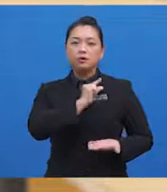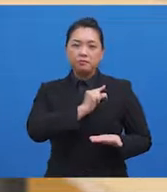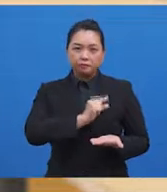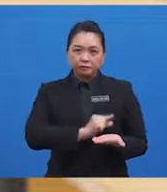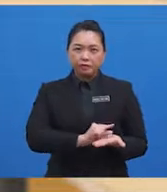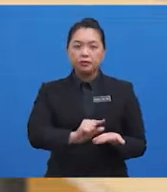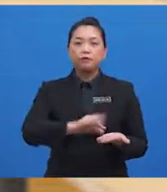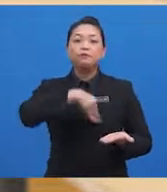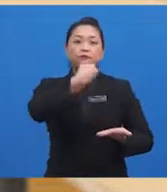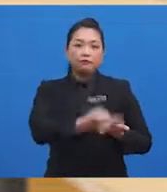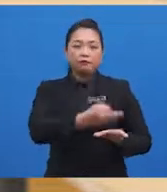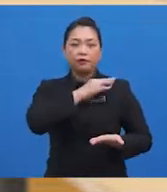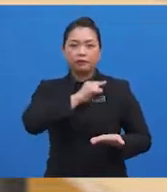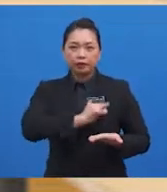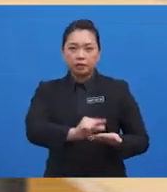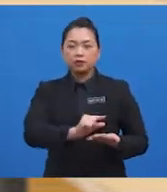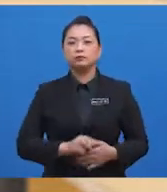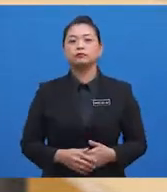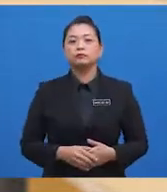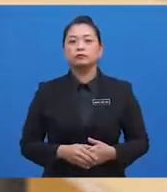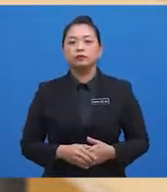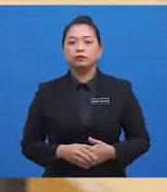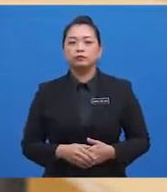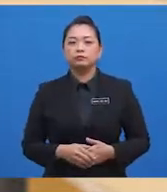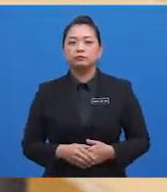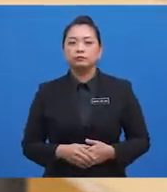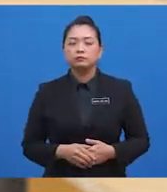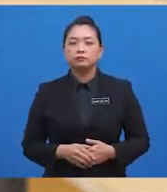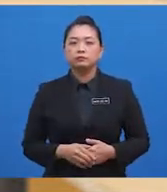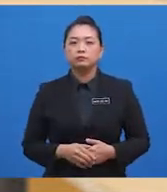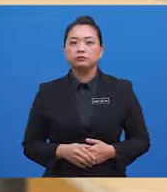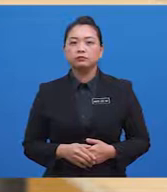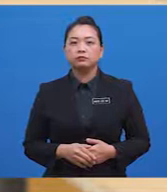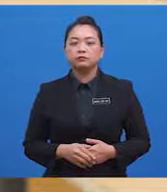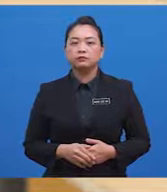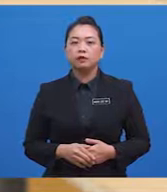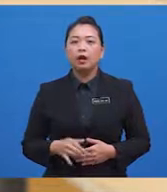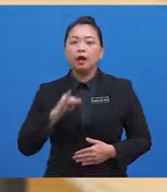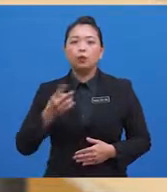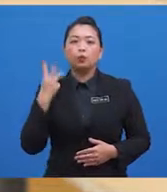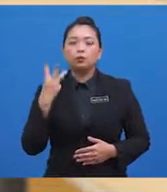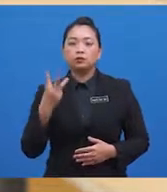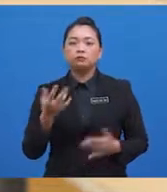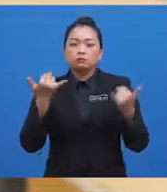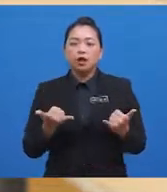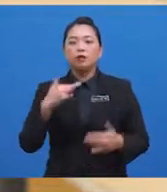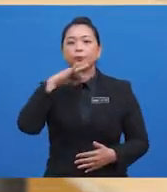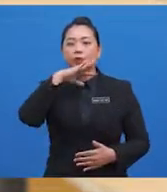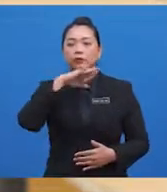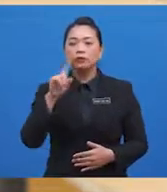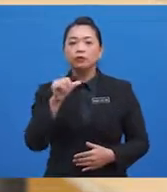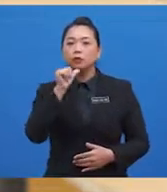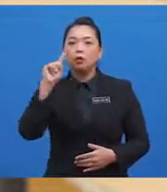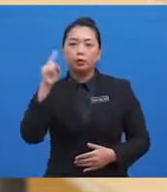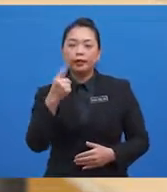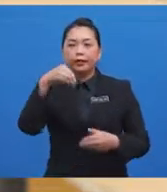I was no longer the icon of success I had worked a lifetime to achieve. I was now tainted, not only